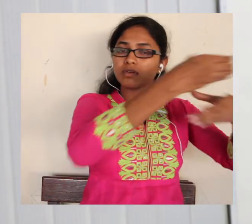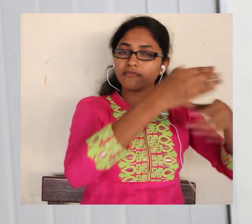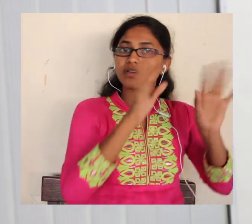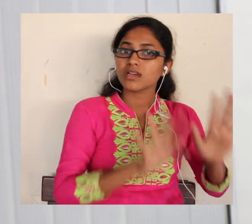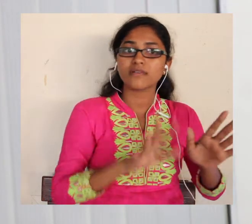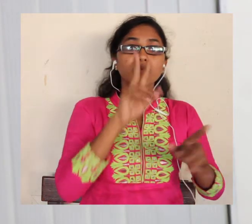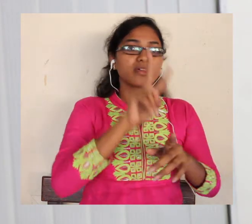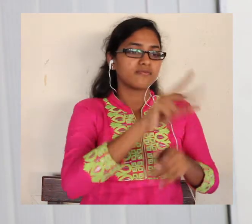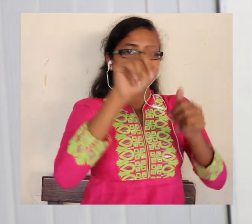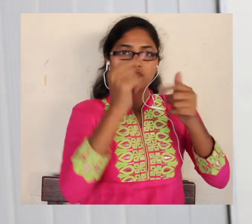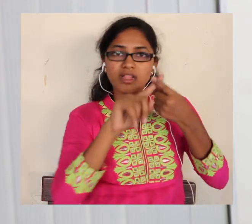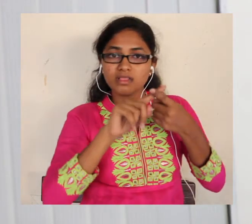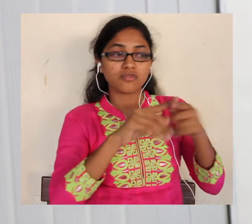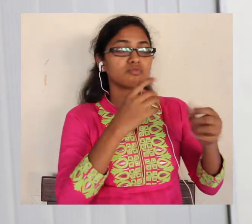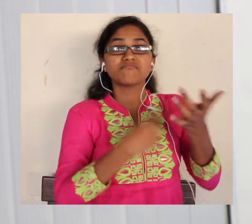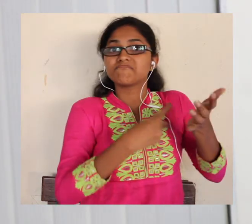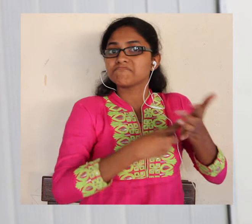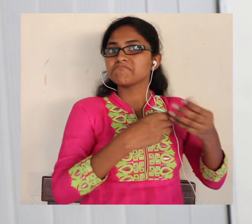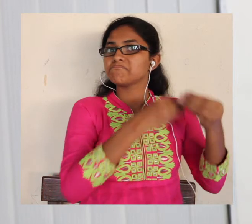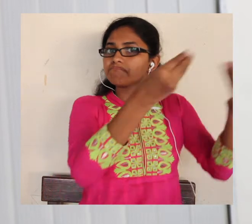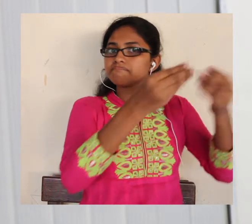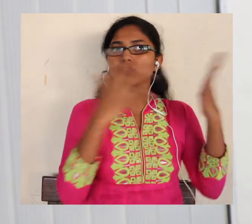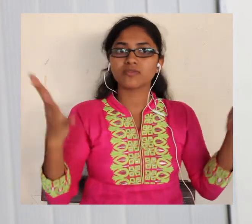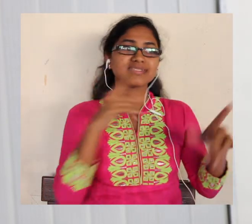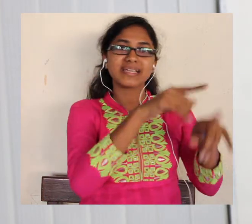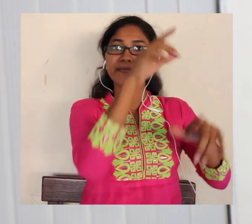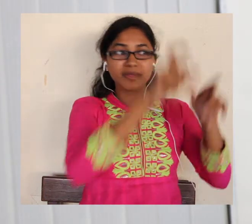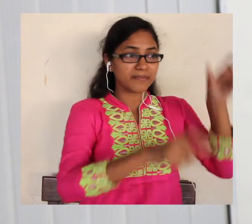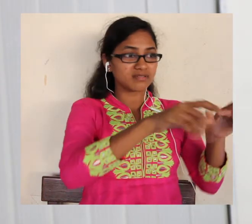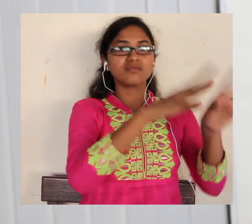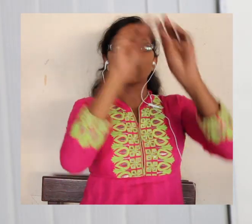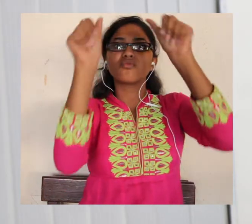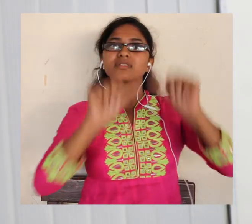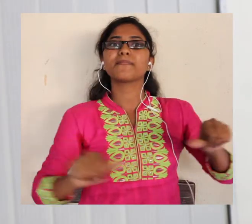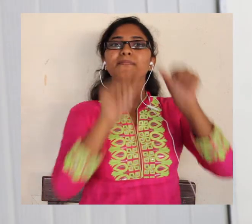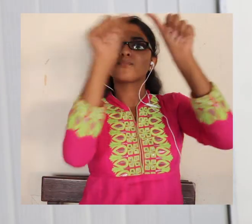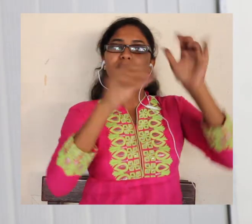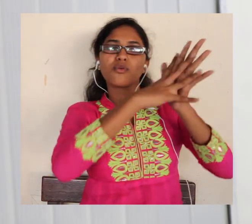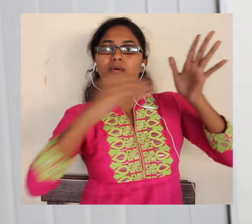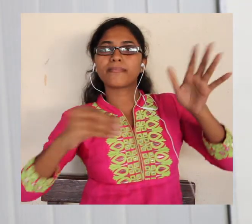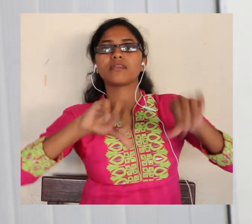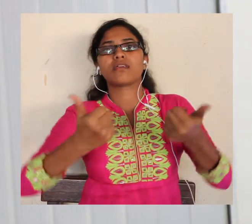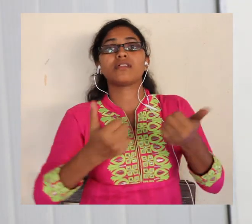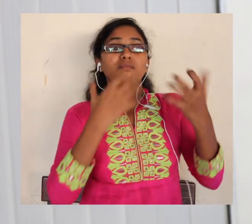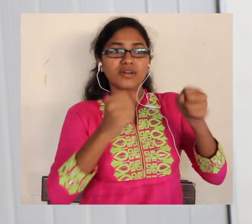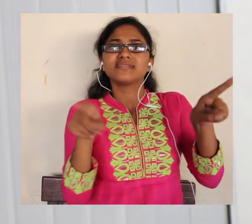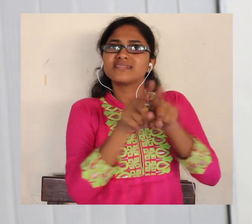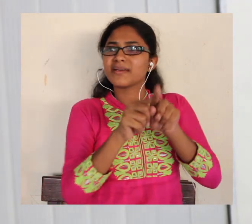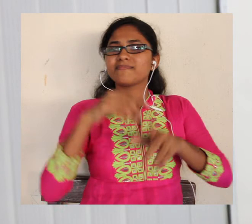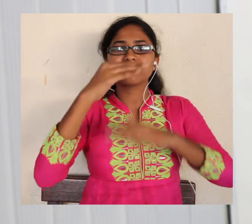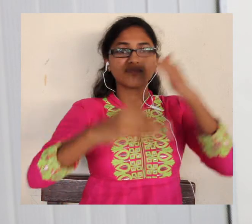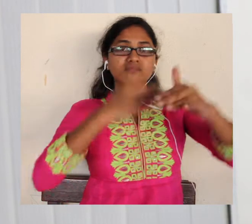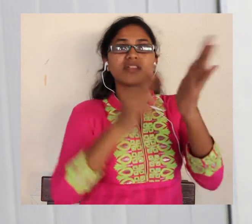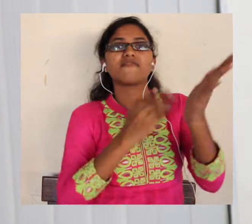also emulate. And we look forward to taking them to the next level in terms of their career progression for the future as well.